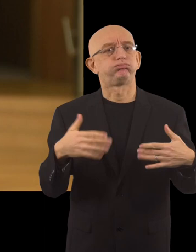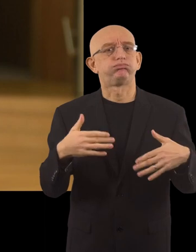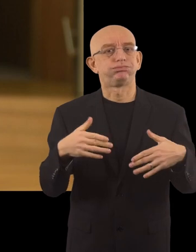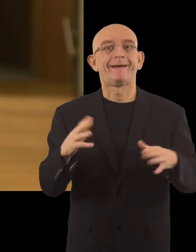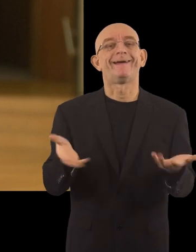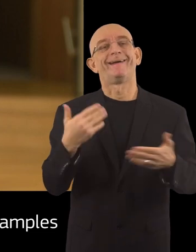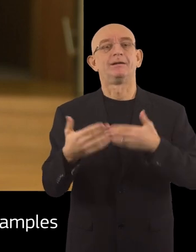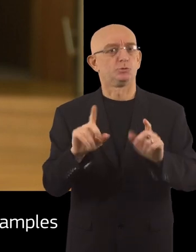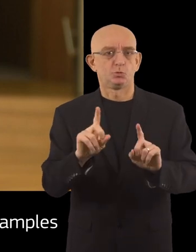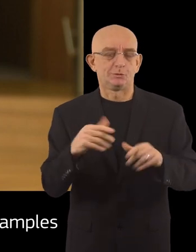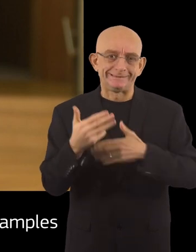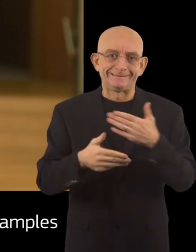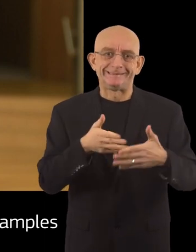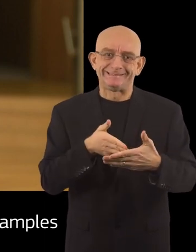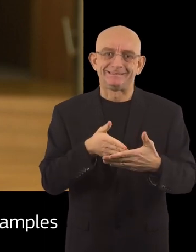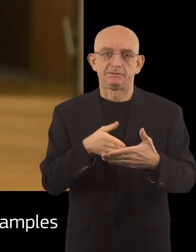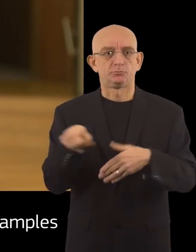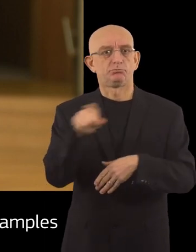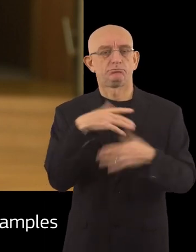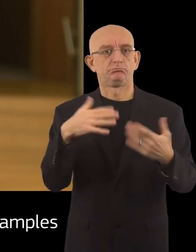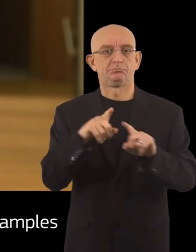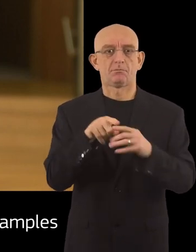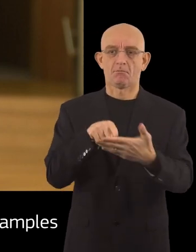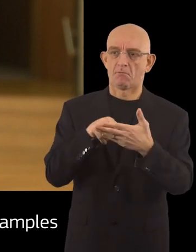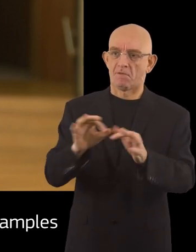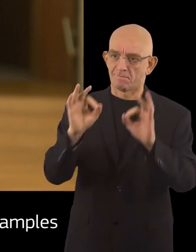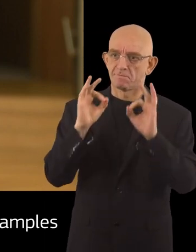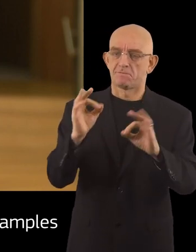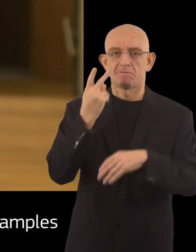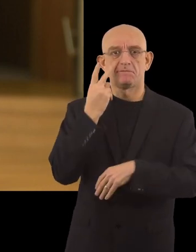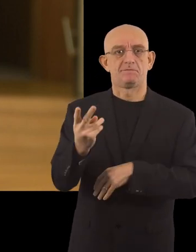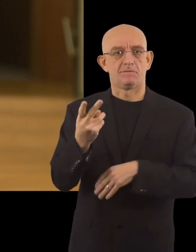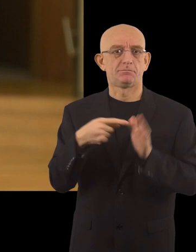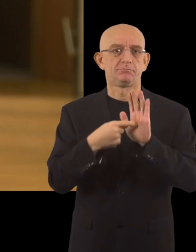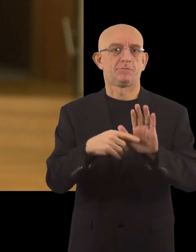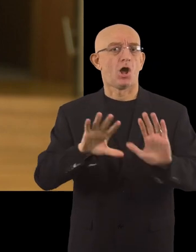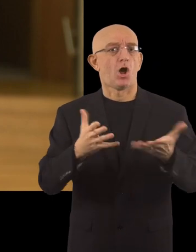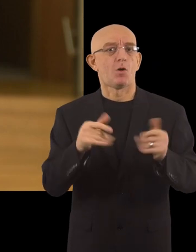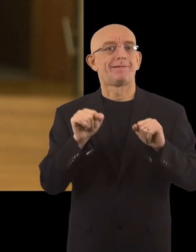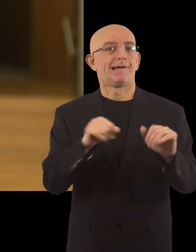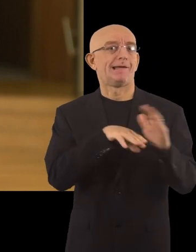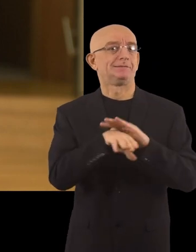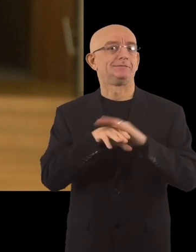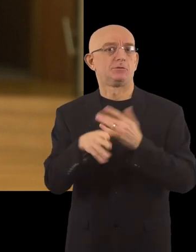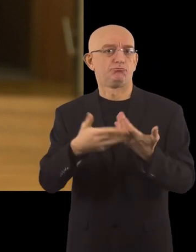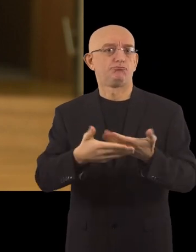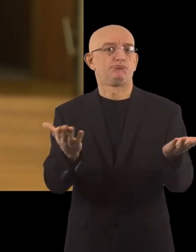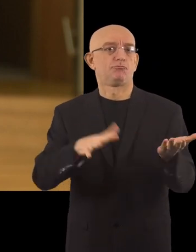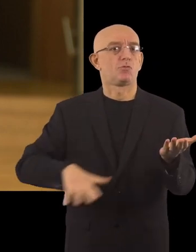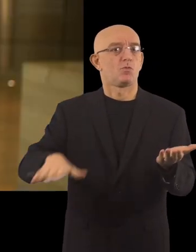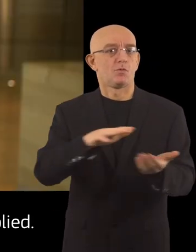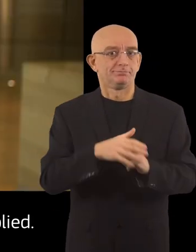difficult context, many cities have been and remain shining examples of how to be truly accessible.